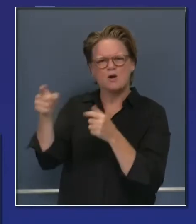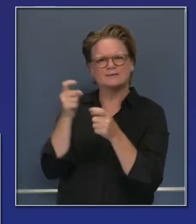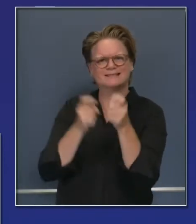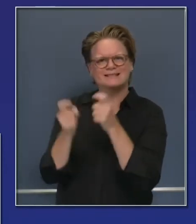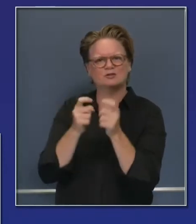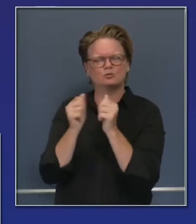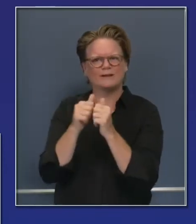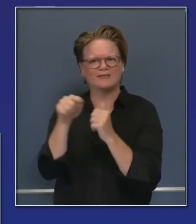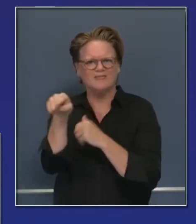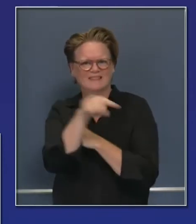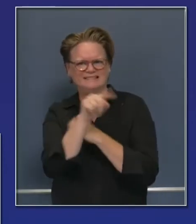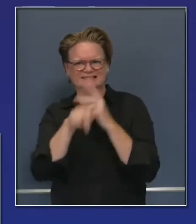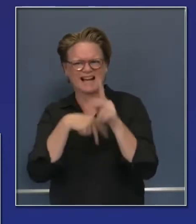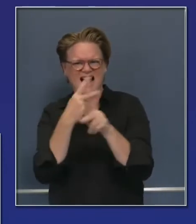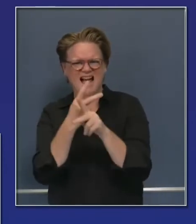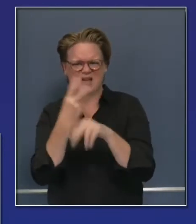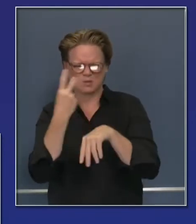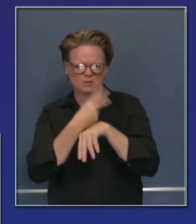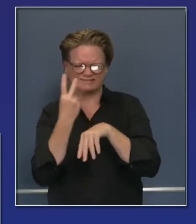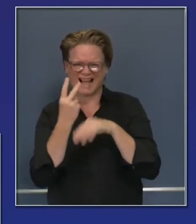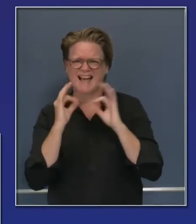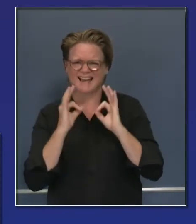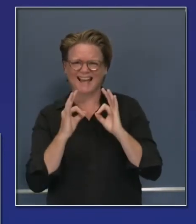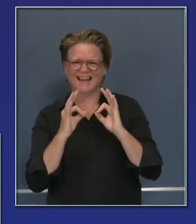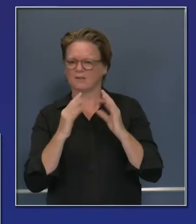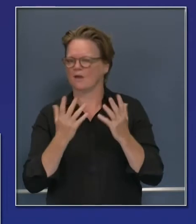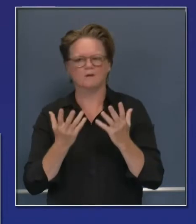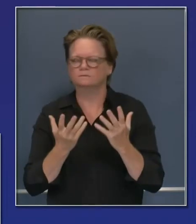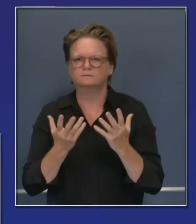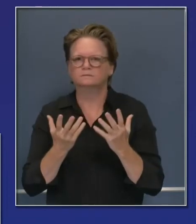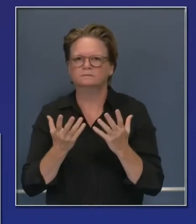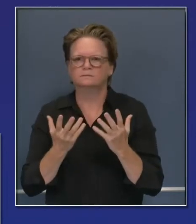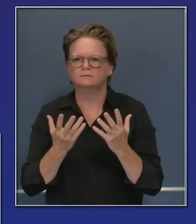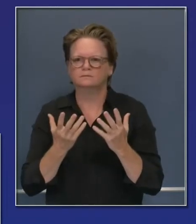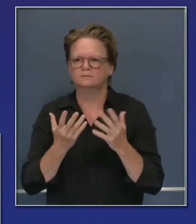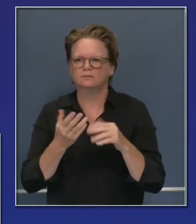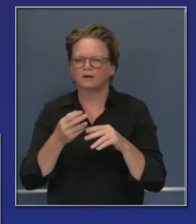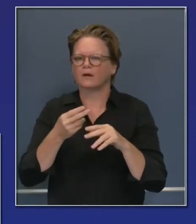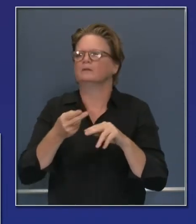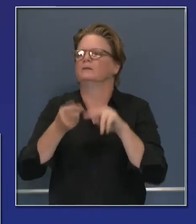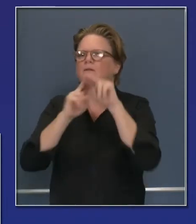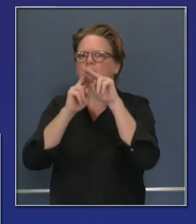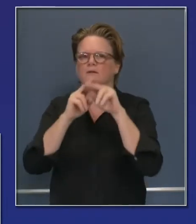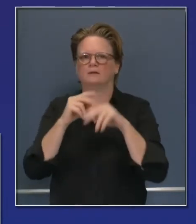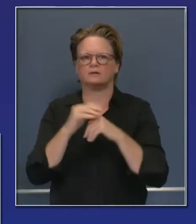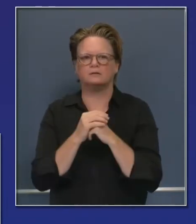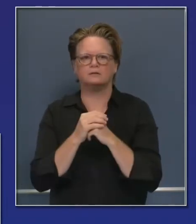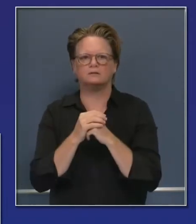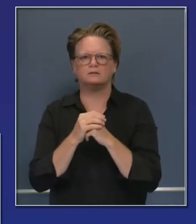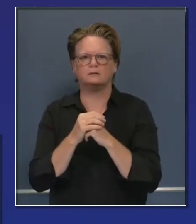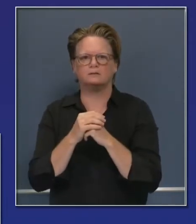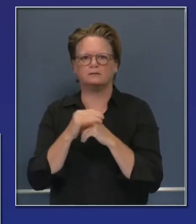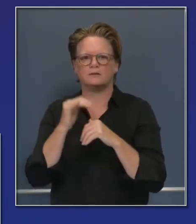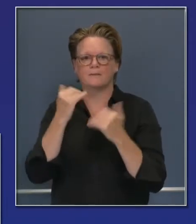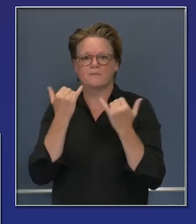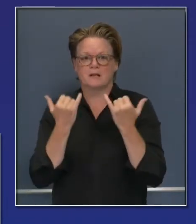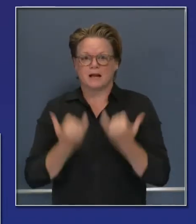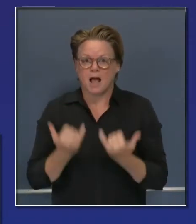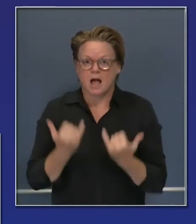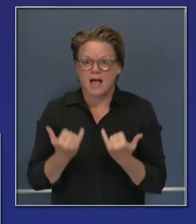over a 48-hour period, and they kept it at 2,800. What, you know, it's an old adage in politics broadly defined,